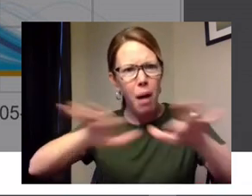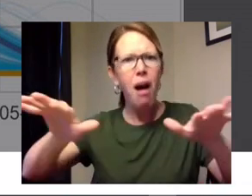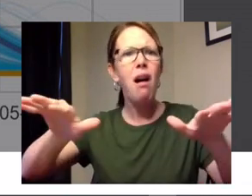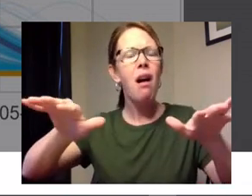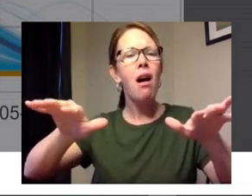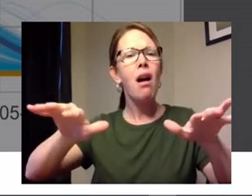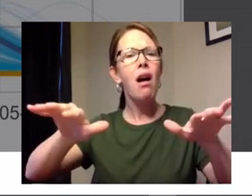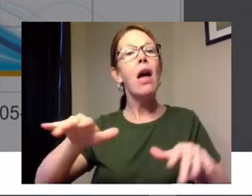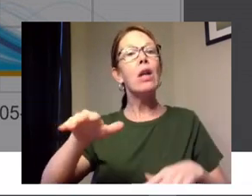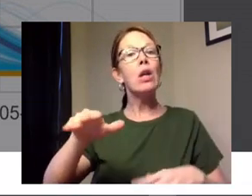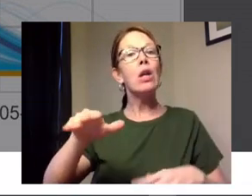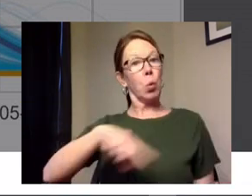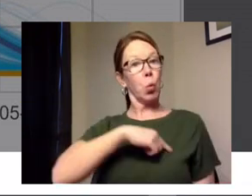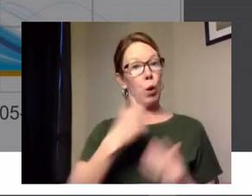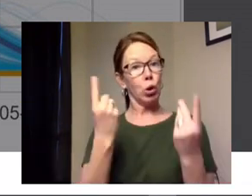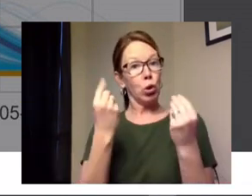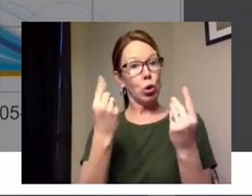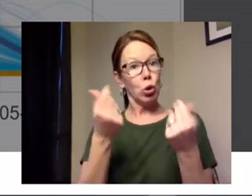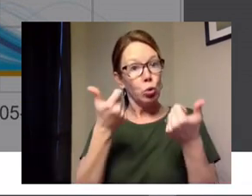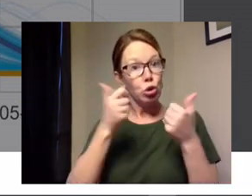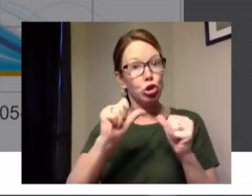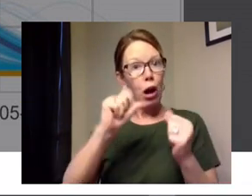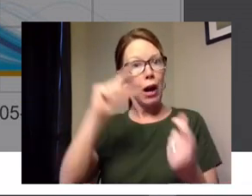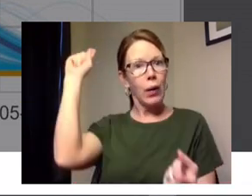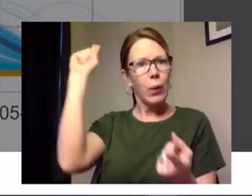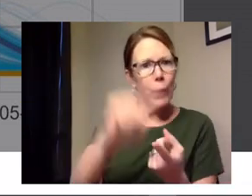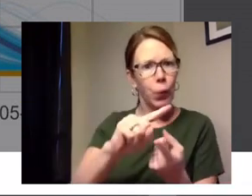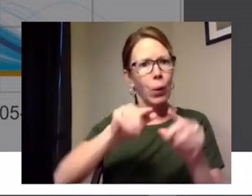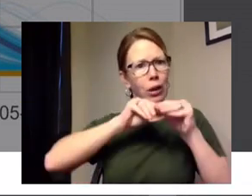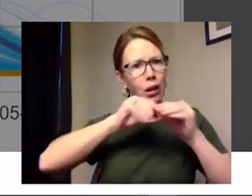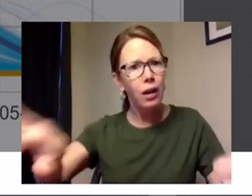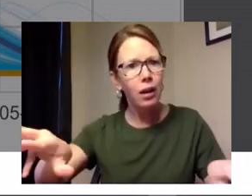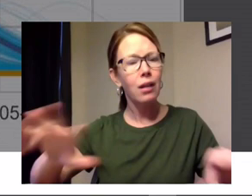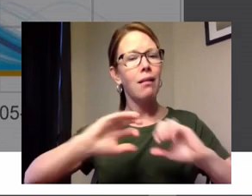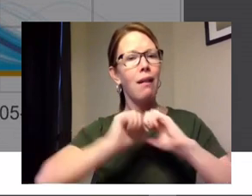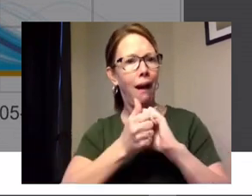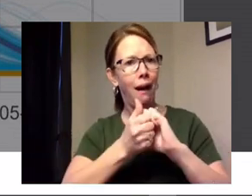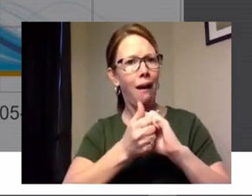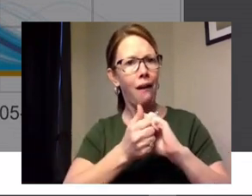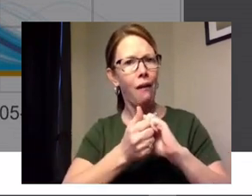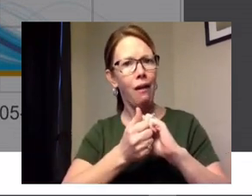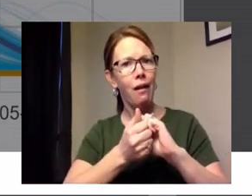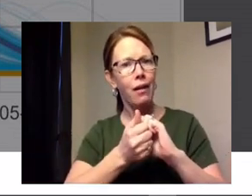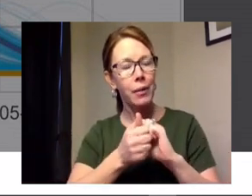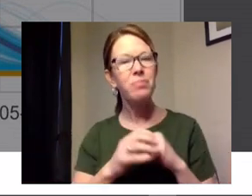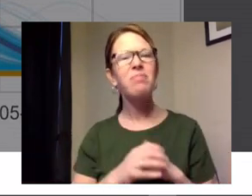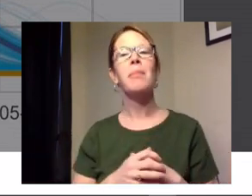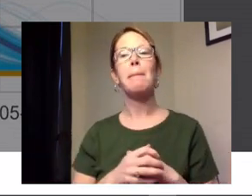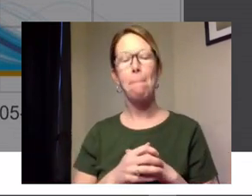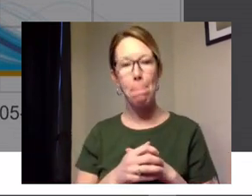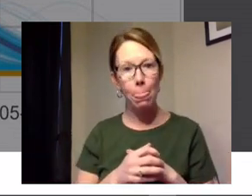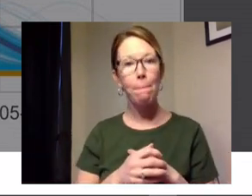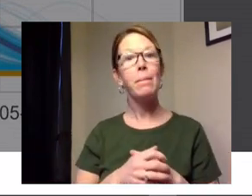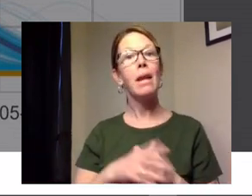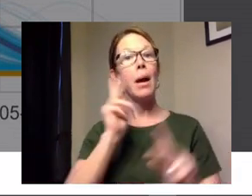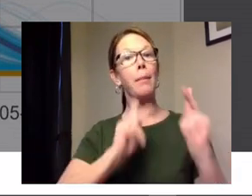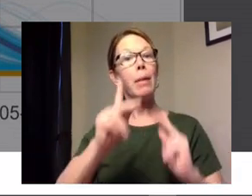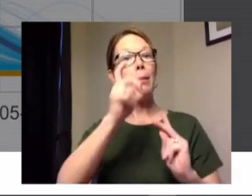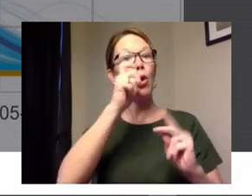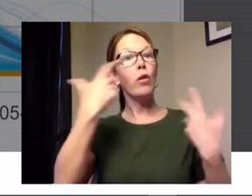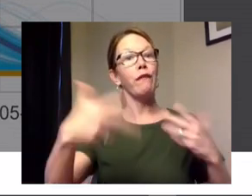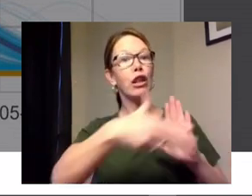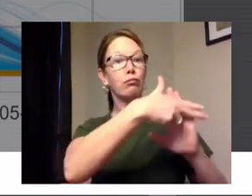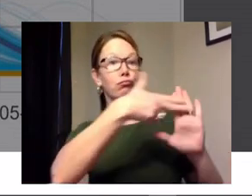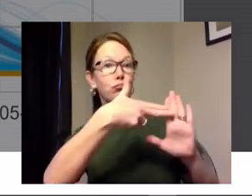the actions that we can take to reduce this exponential growth individuals who have been diagnosed in ohio